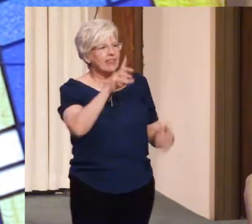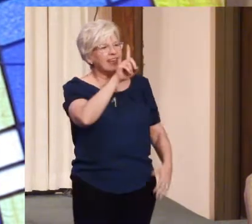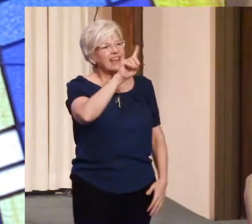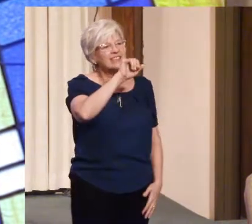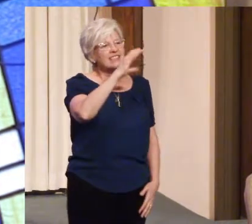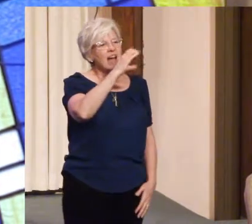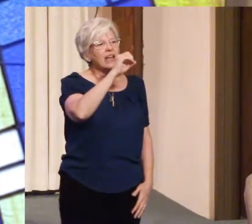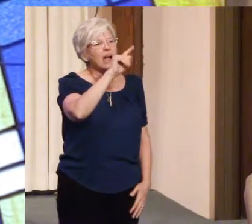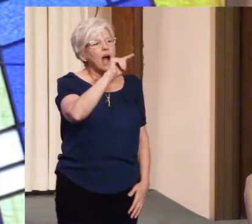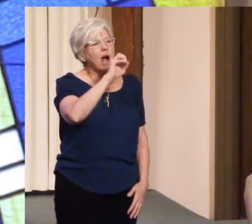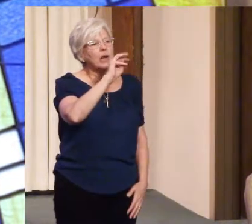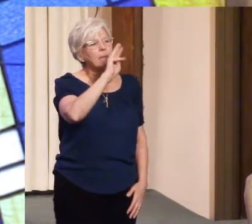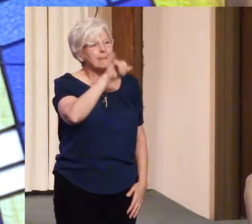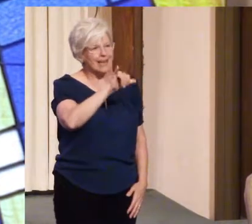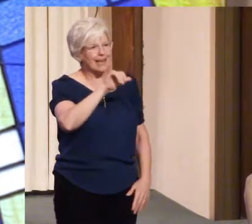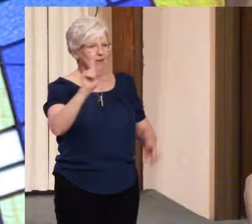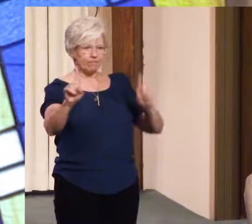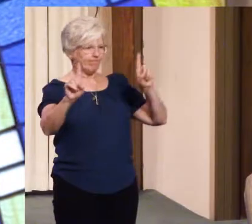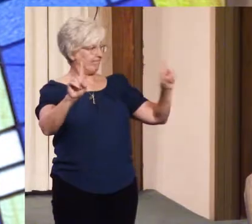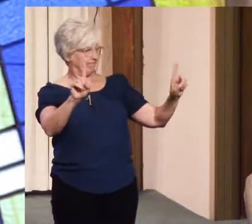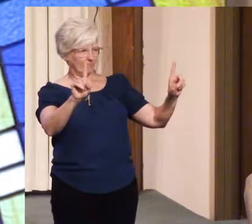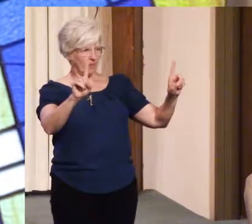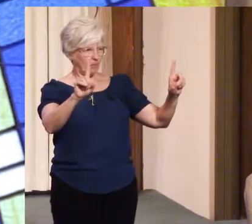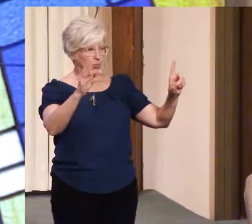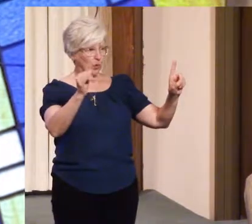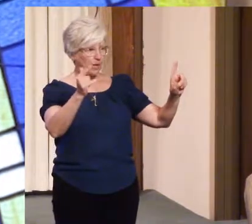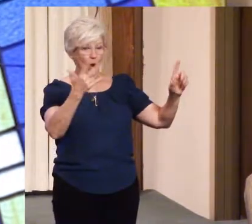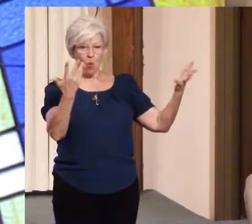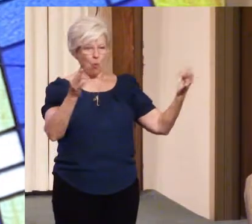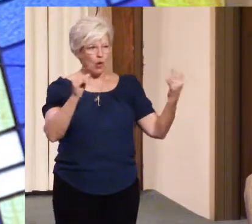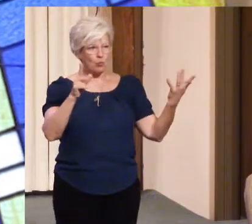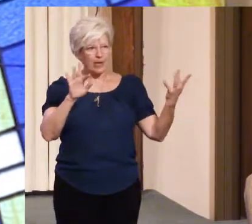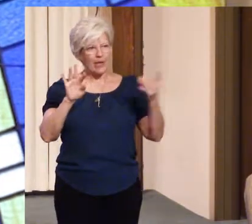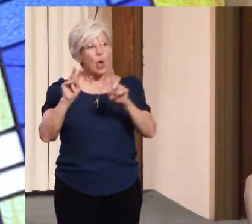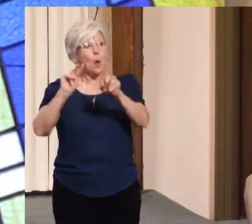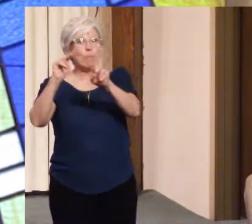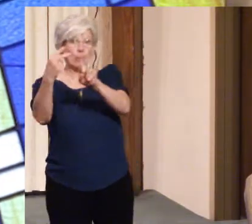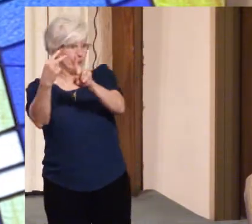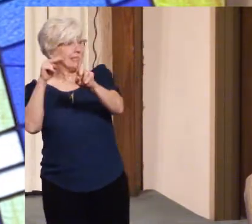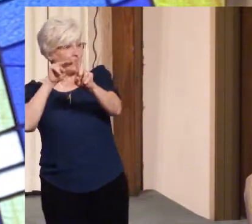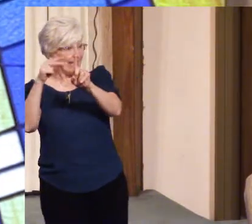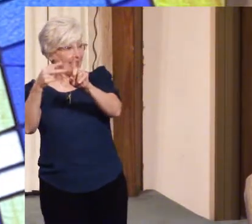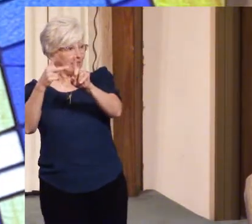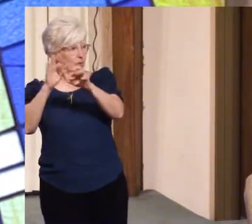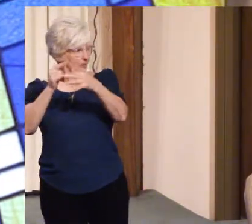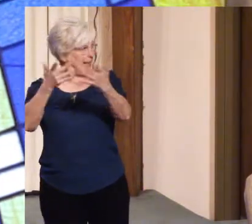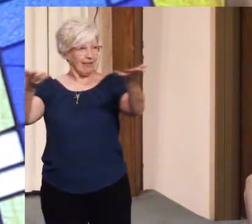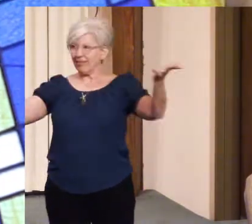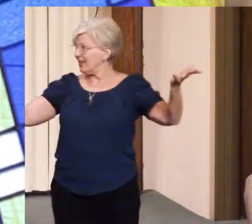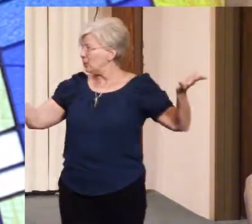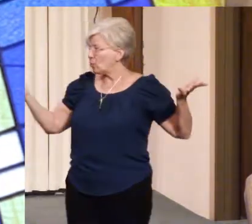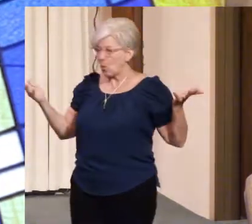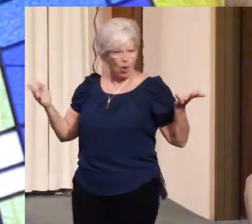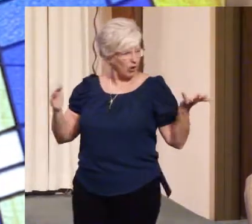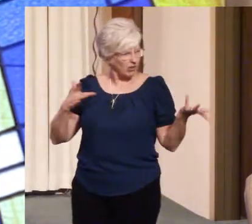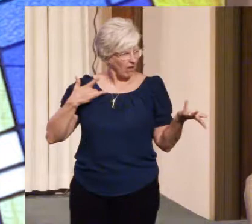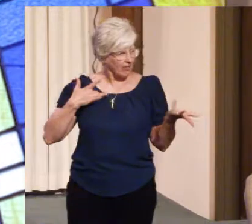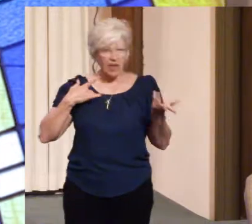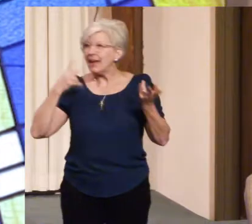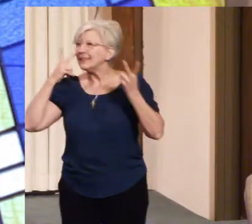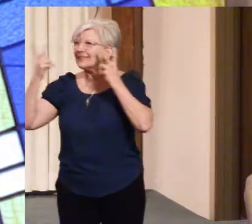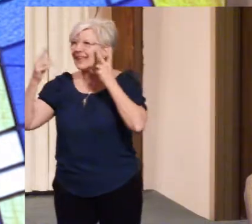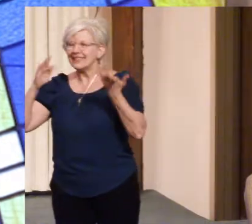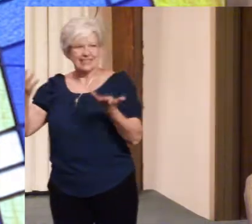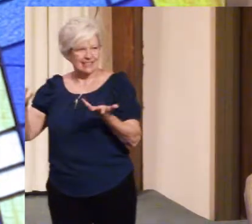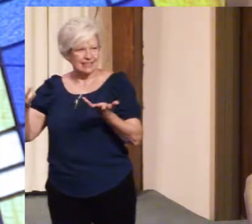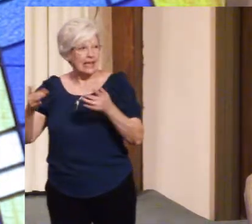between what we perceive to be this world of the senses and the world of the spirit